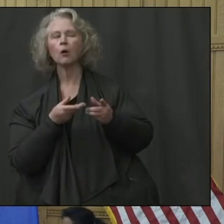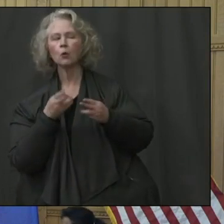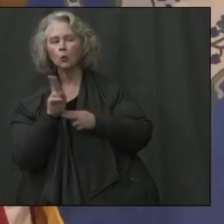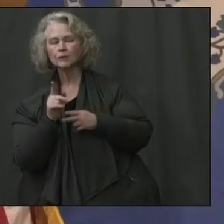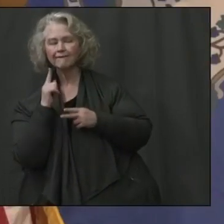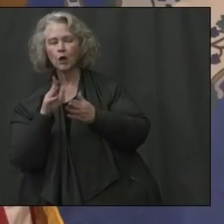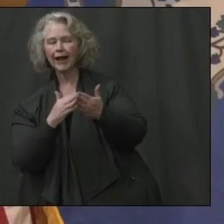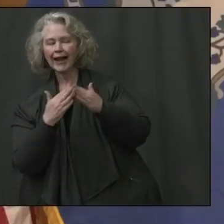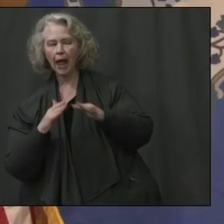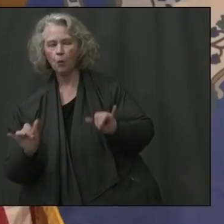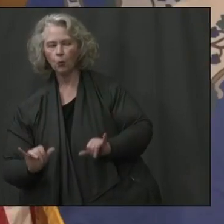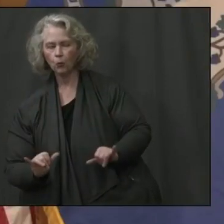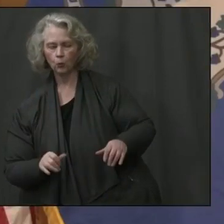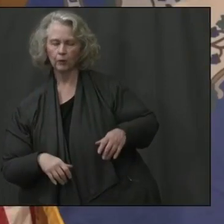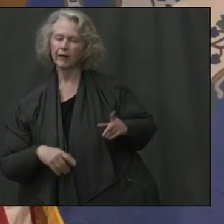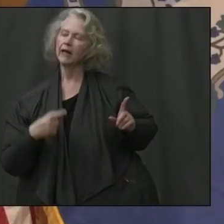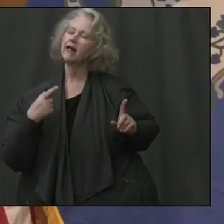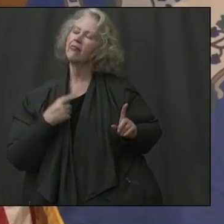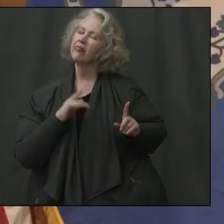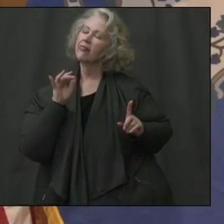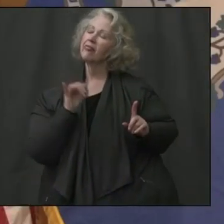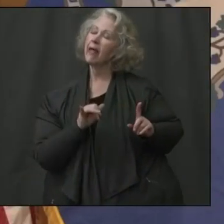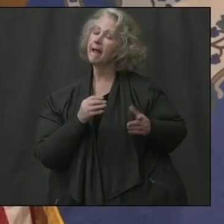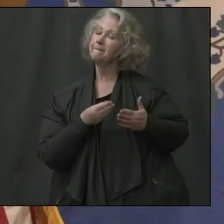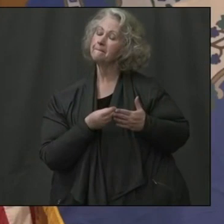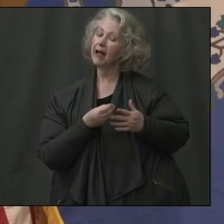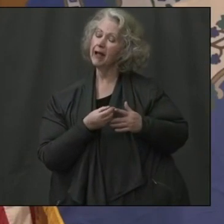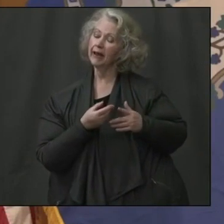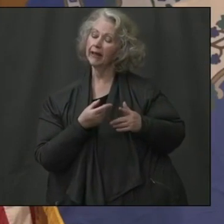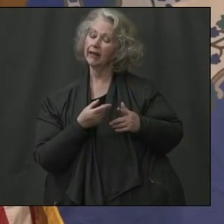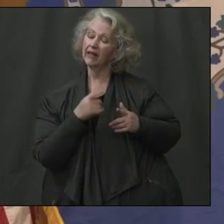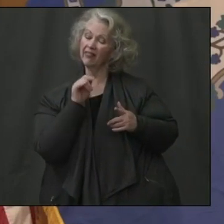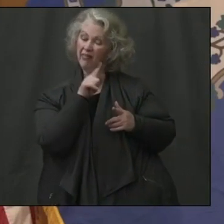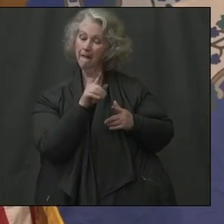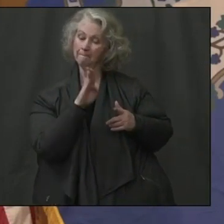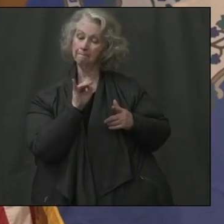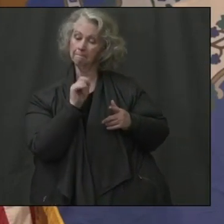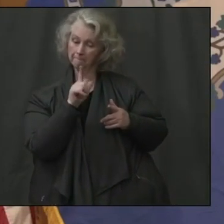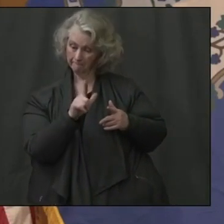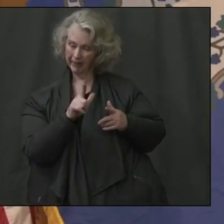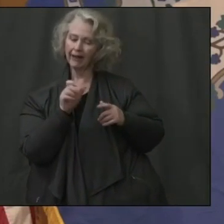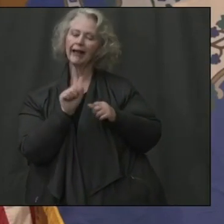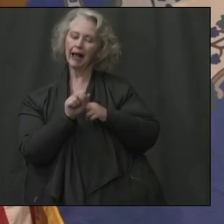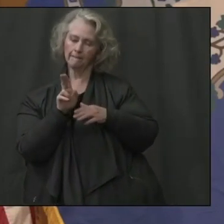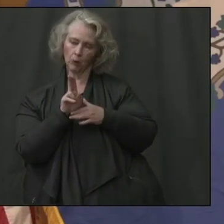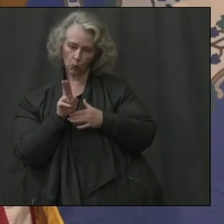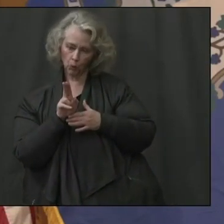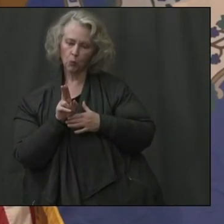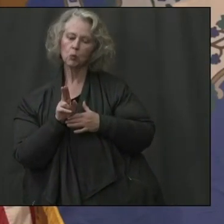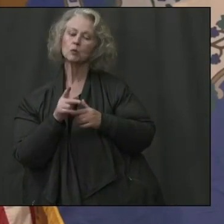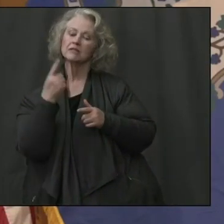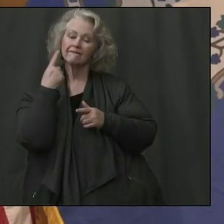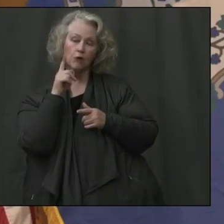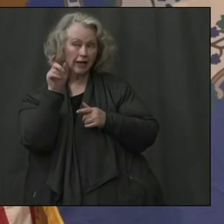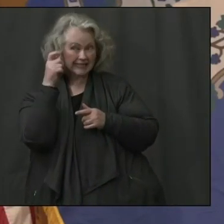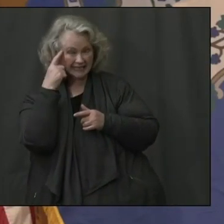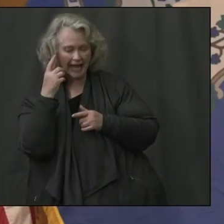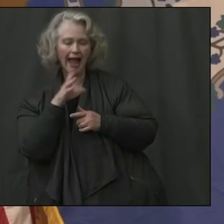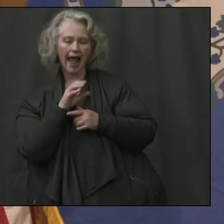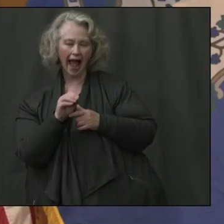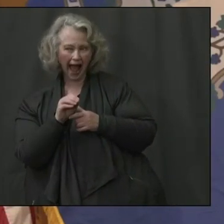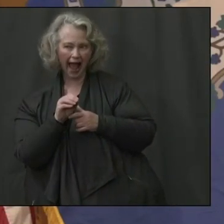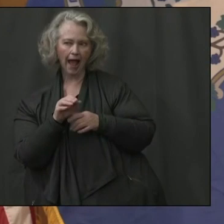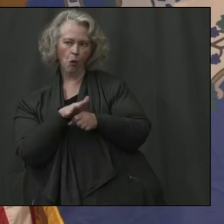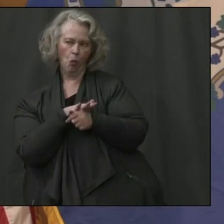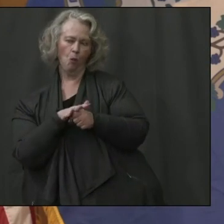The language that came out of the bill allows those funds to be used for state and local. State and local. But only for the